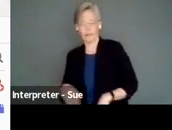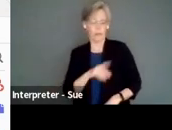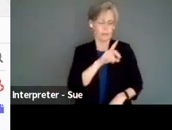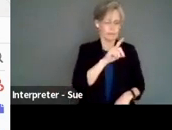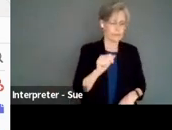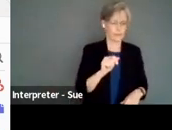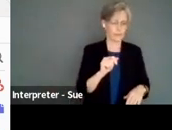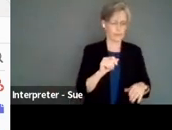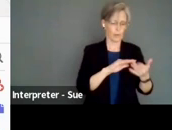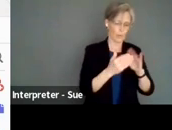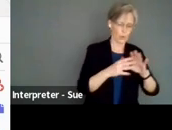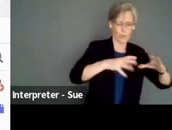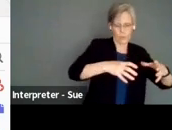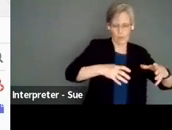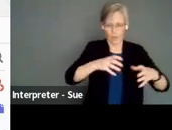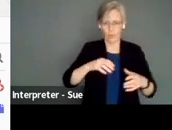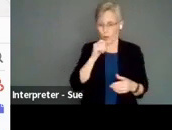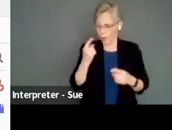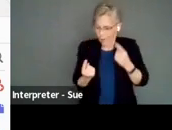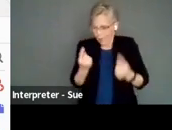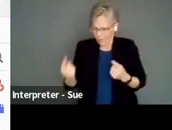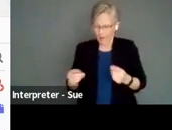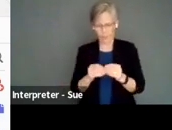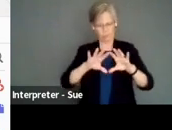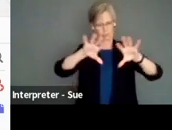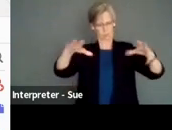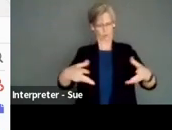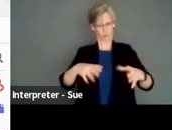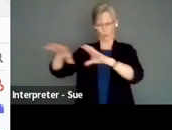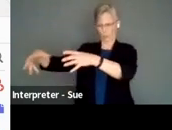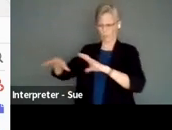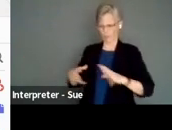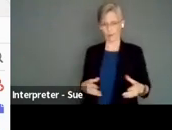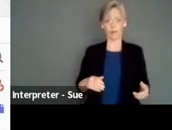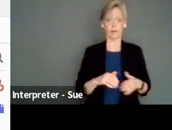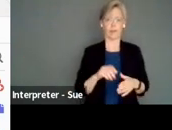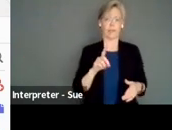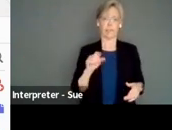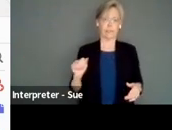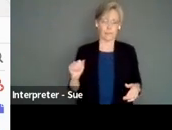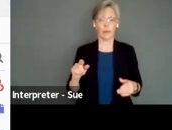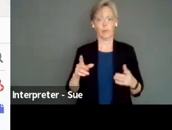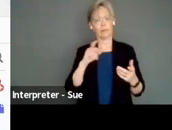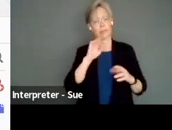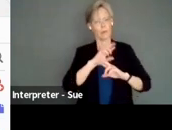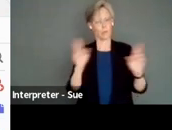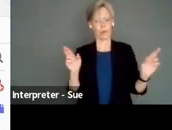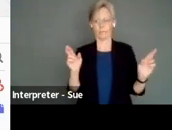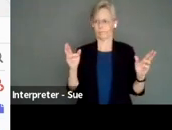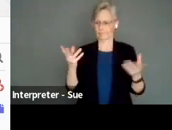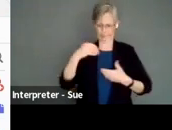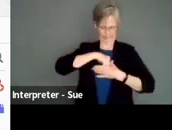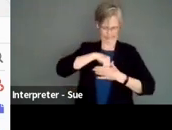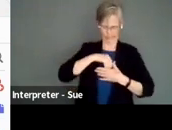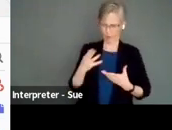a collective rather than as individuals. So in disability, we think of it as an innate or an acquired impairment, usually.